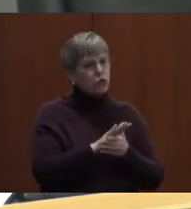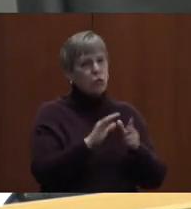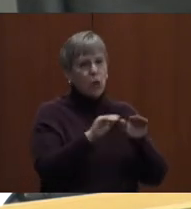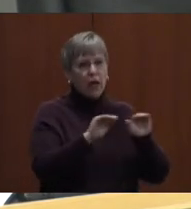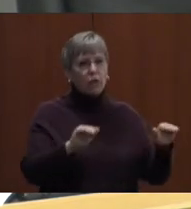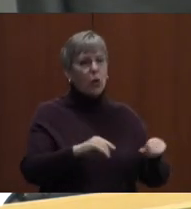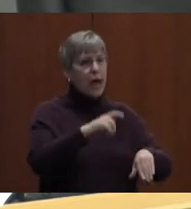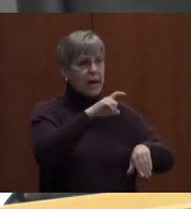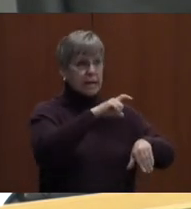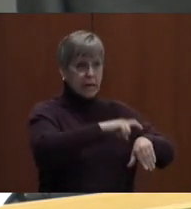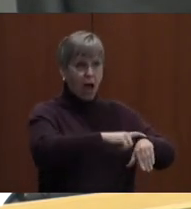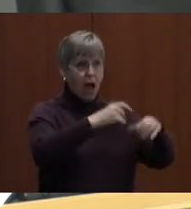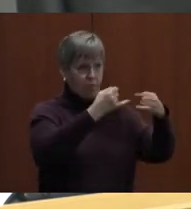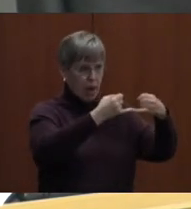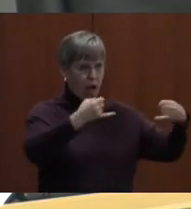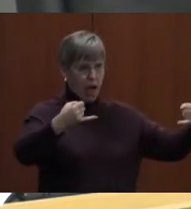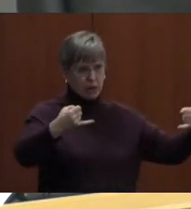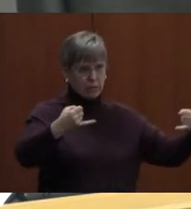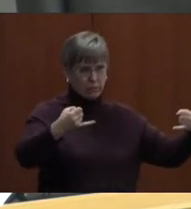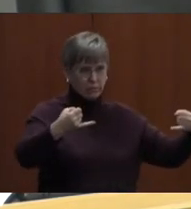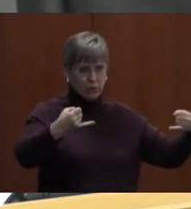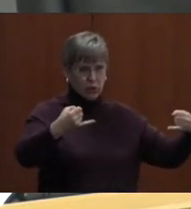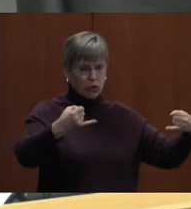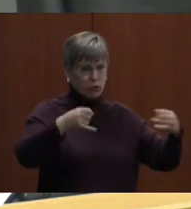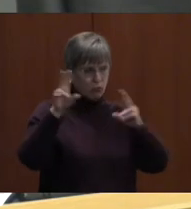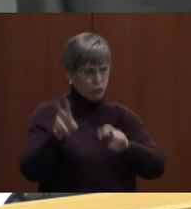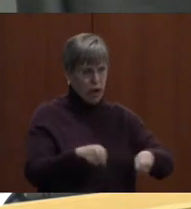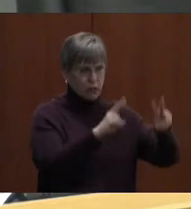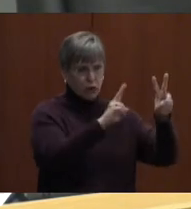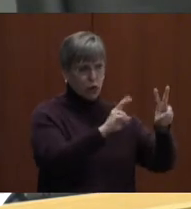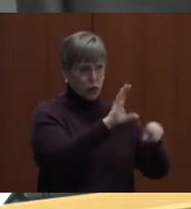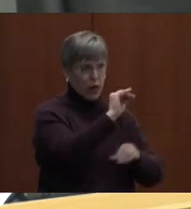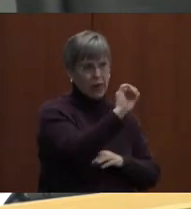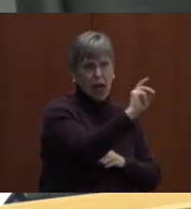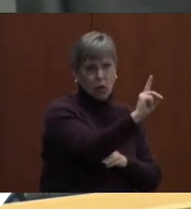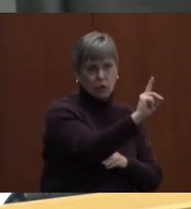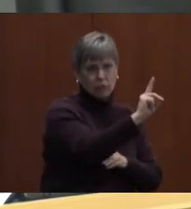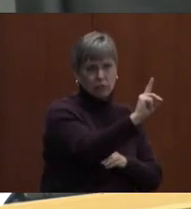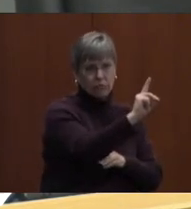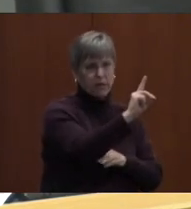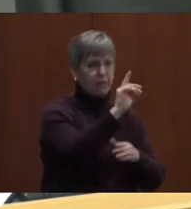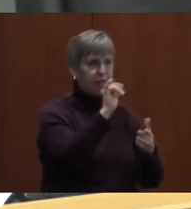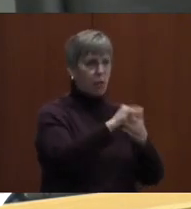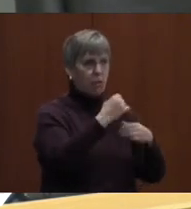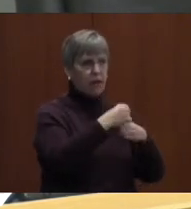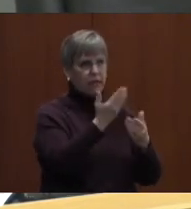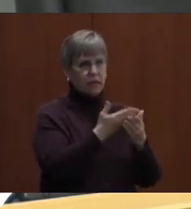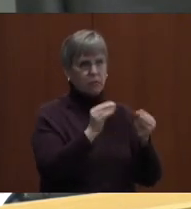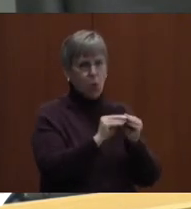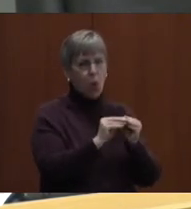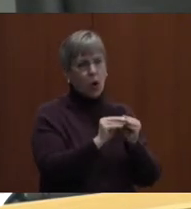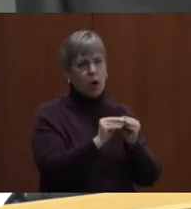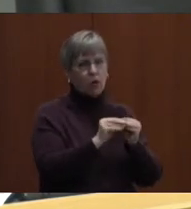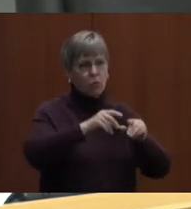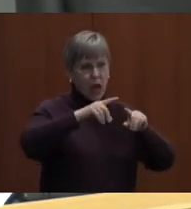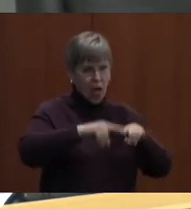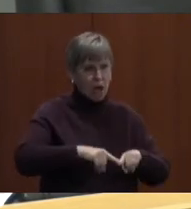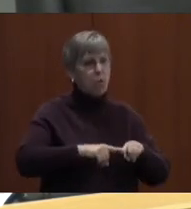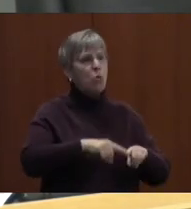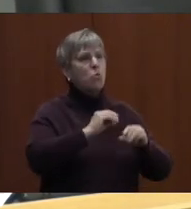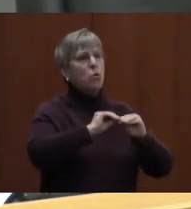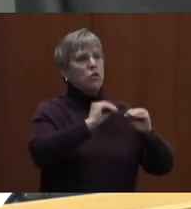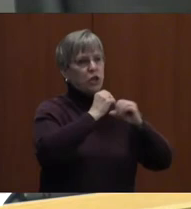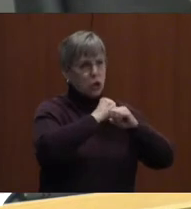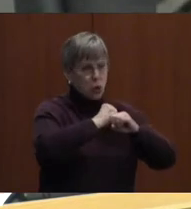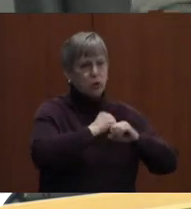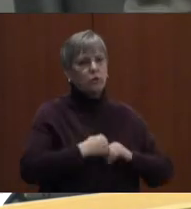timeline to move Synergy into the cloud, which is going to make that faster, more reliable, have more security features to it. So a